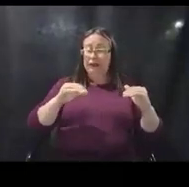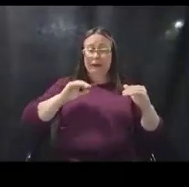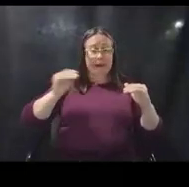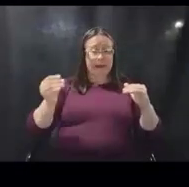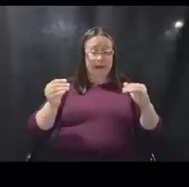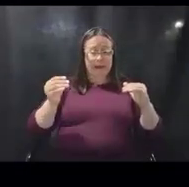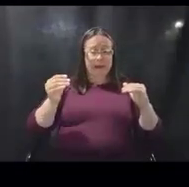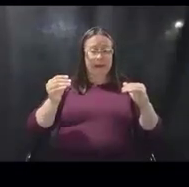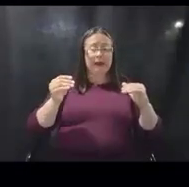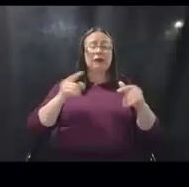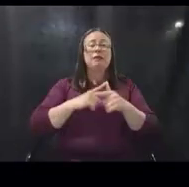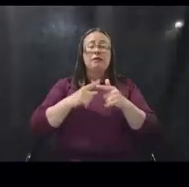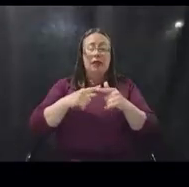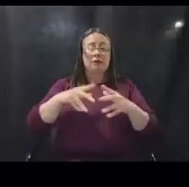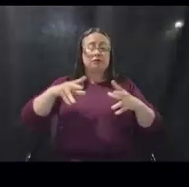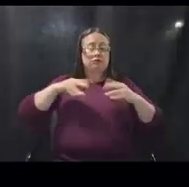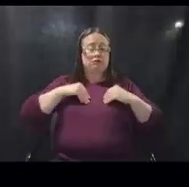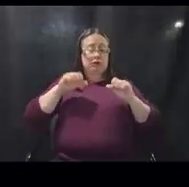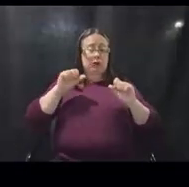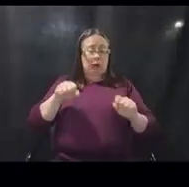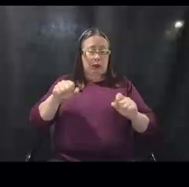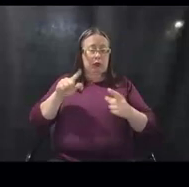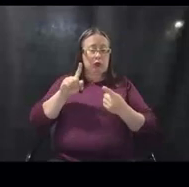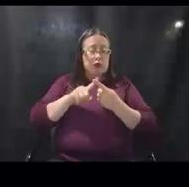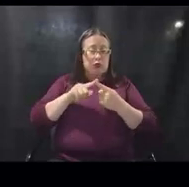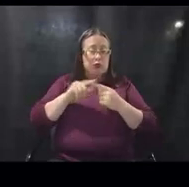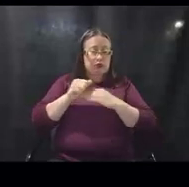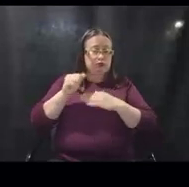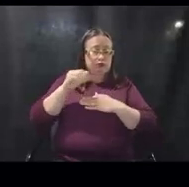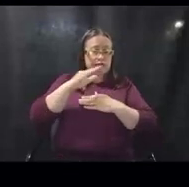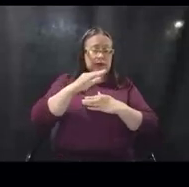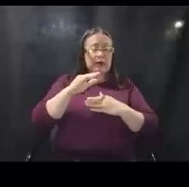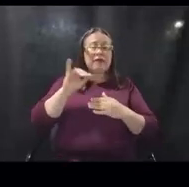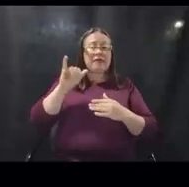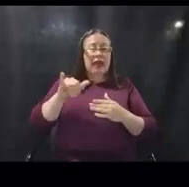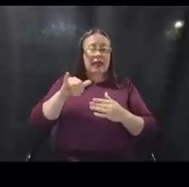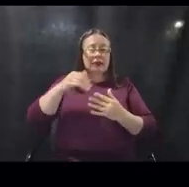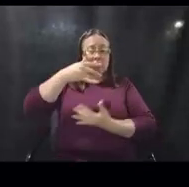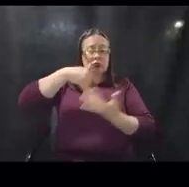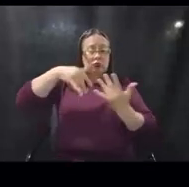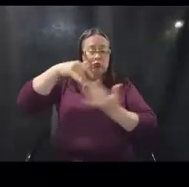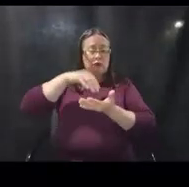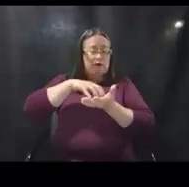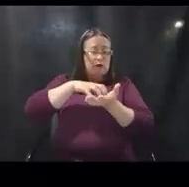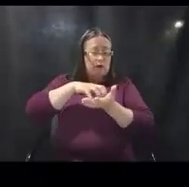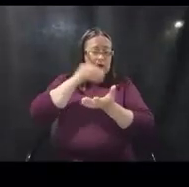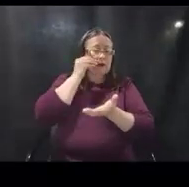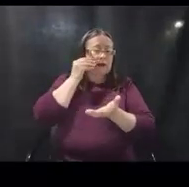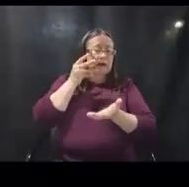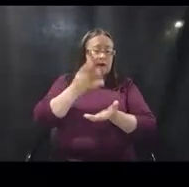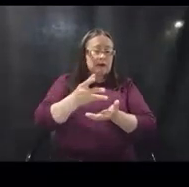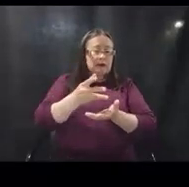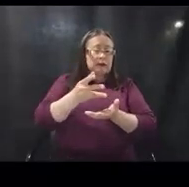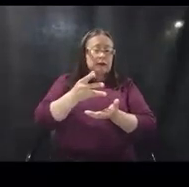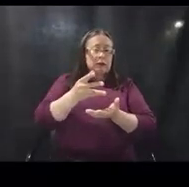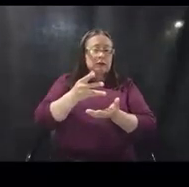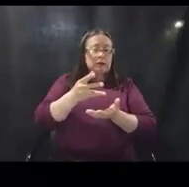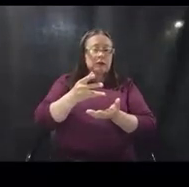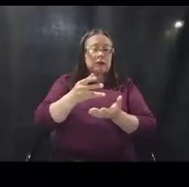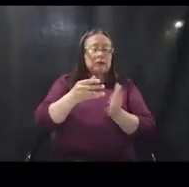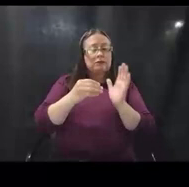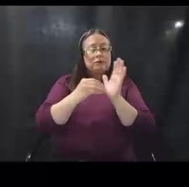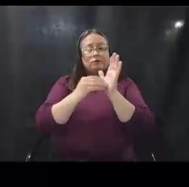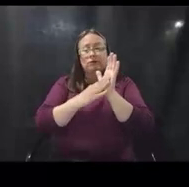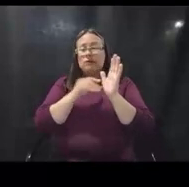acceptable to include in your submission that social vulnerability information and index scores are not